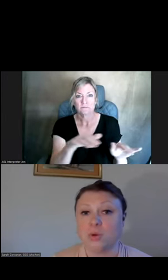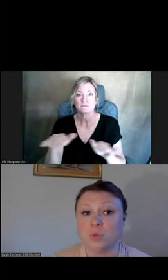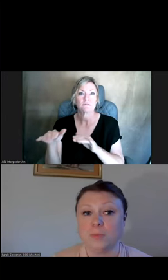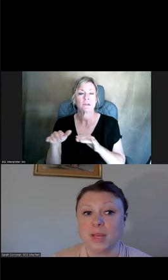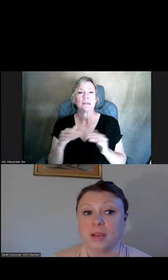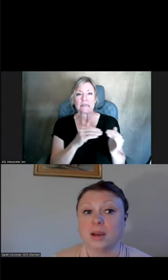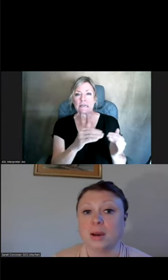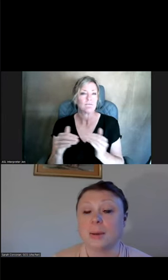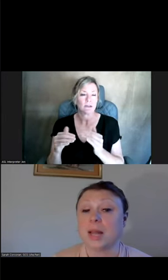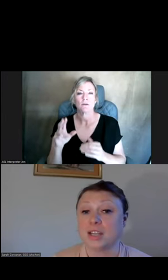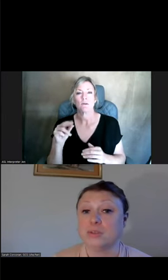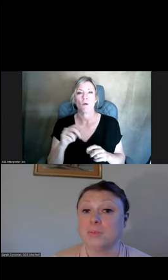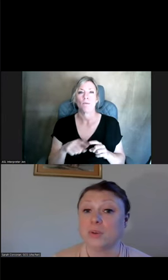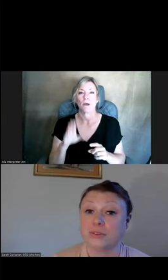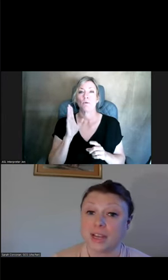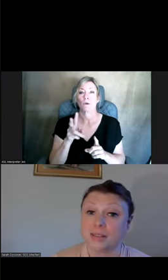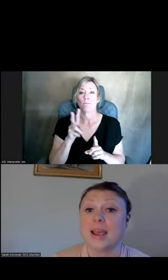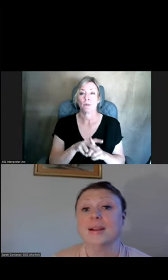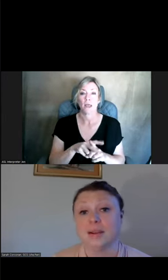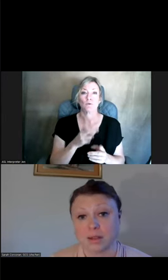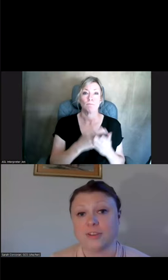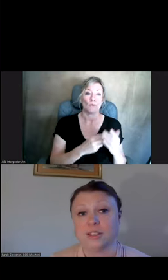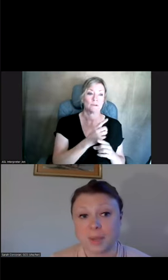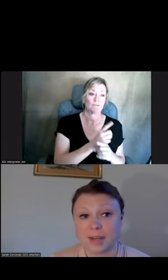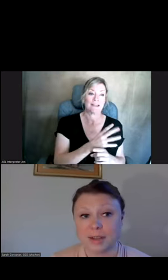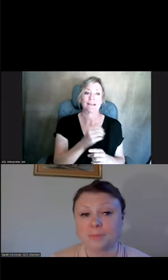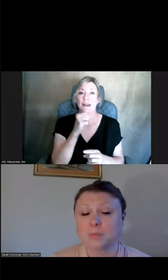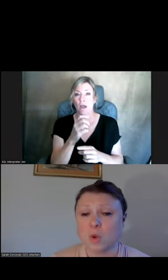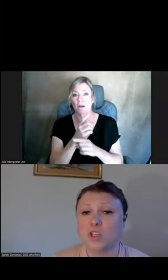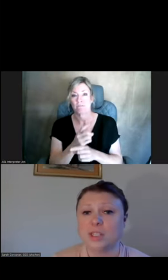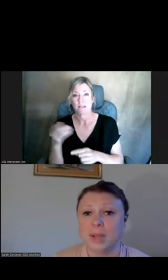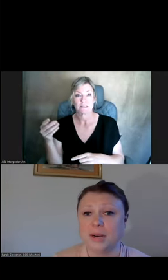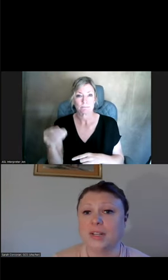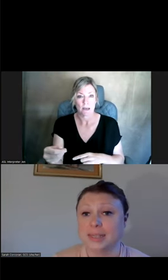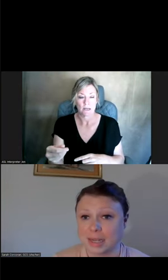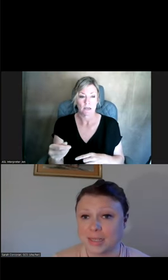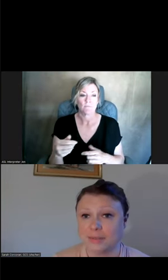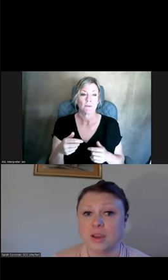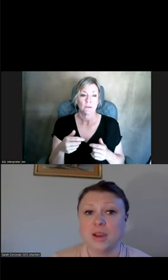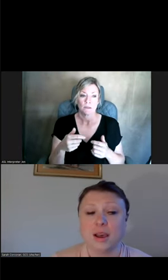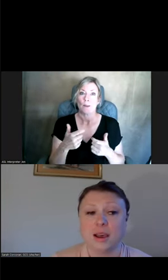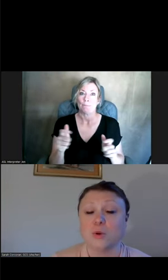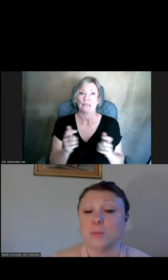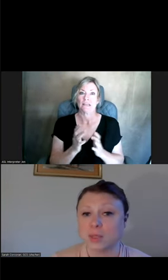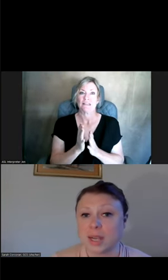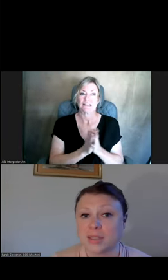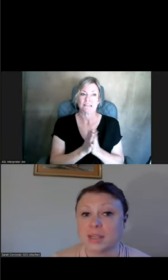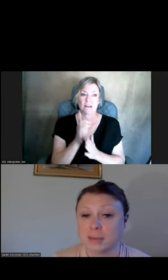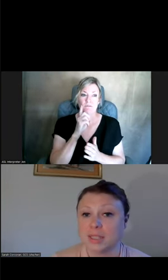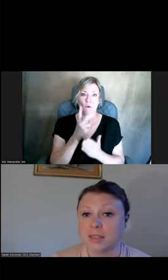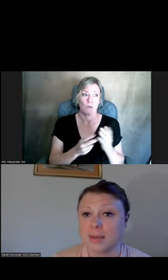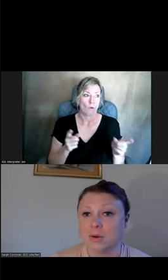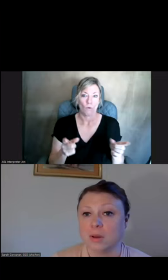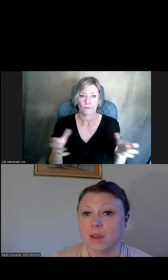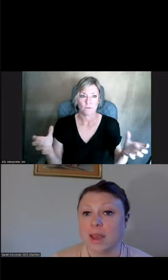this also would be applying to both defense and non-defense spending, which is a bit of an incentive for both sides